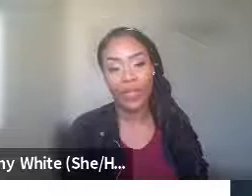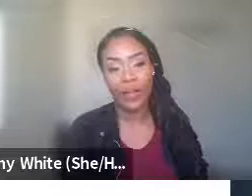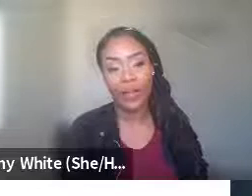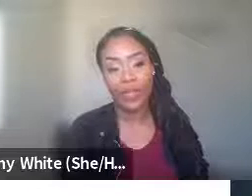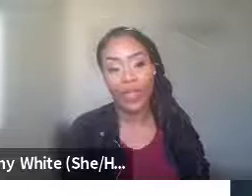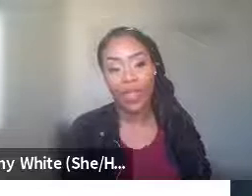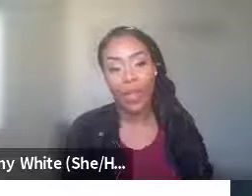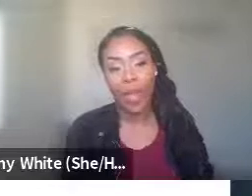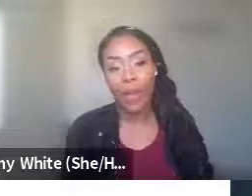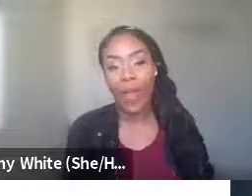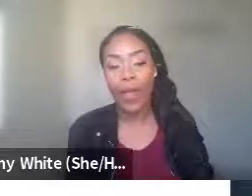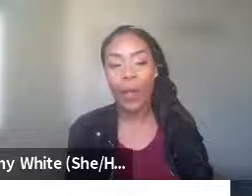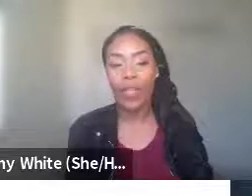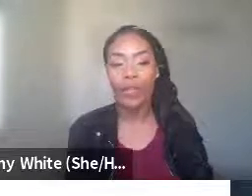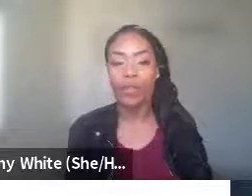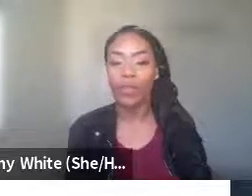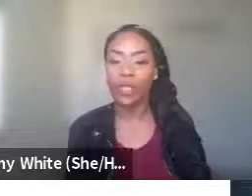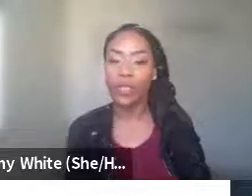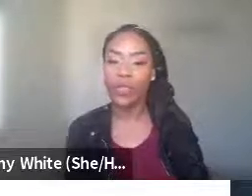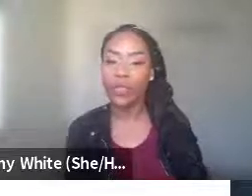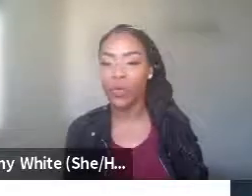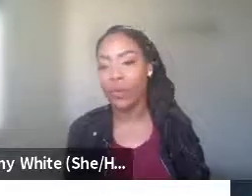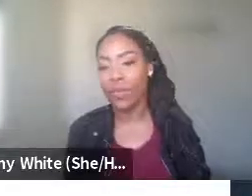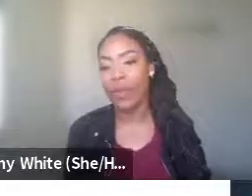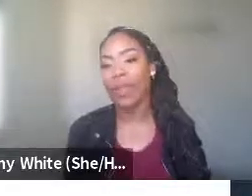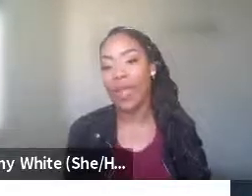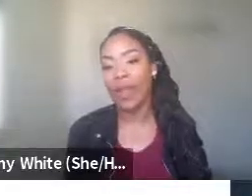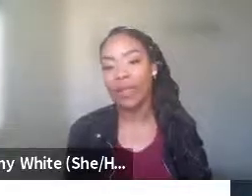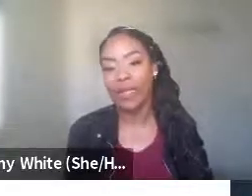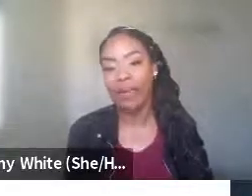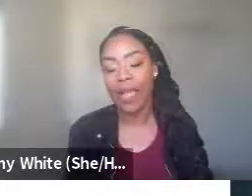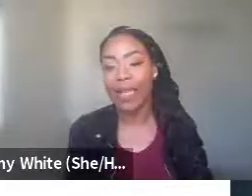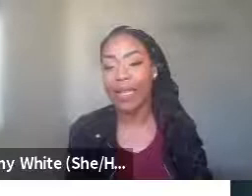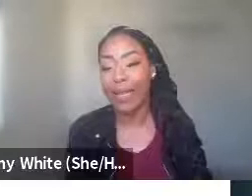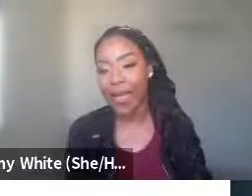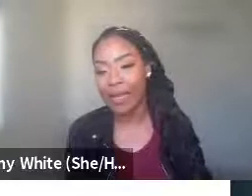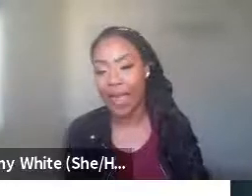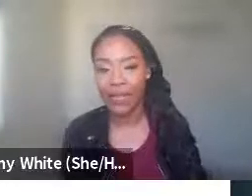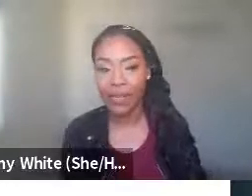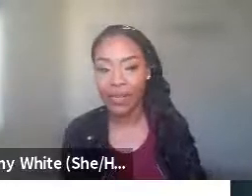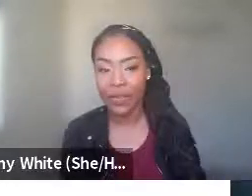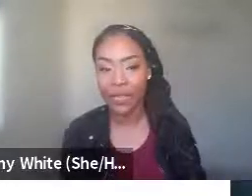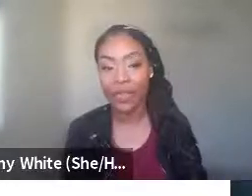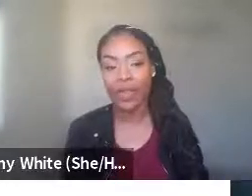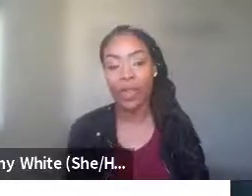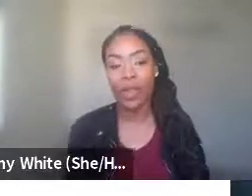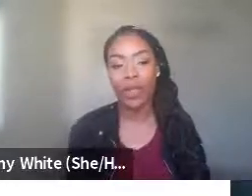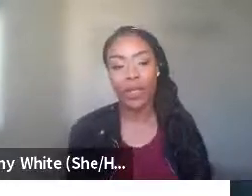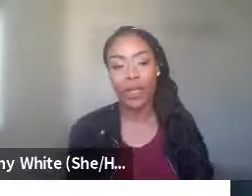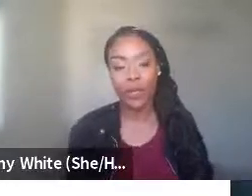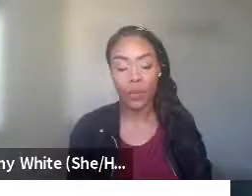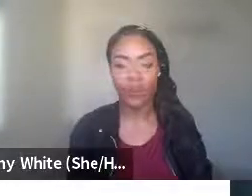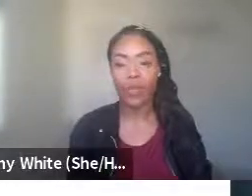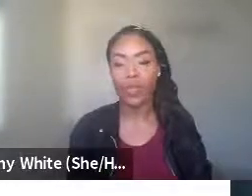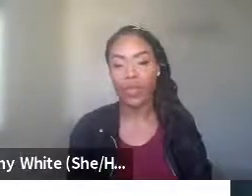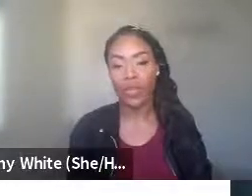people that we serve. I hope to give you some literature and tools that we can manage implicit bias and the impact that it has on our students, and then I want